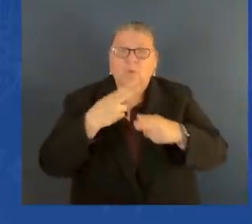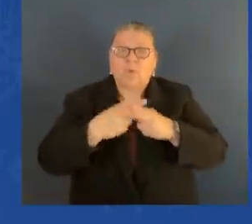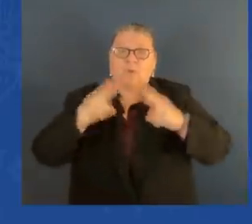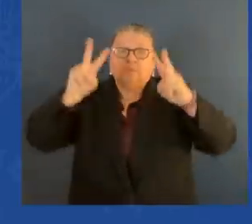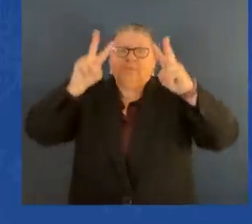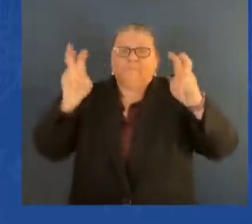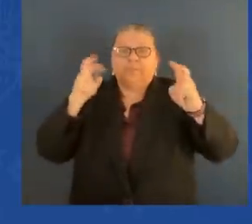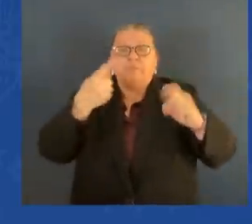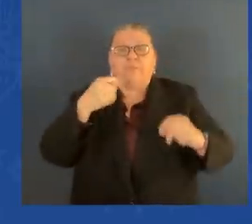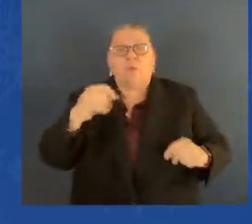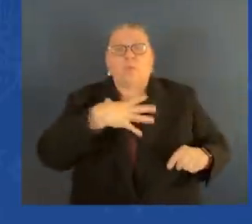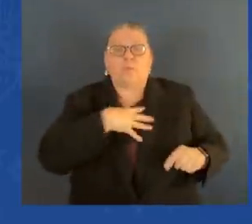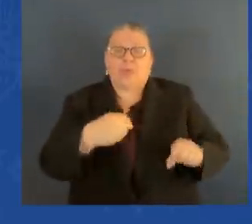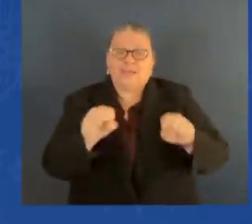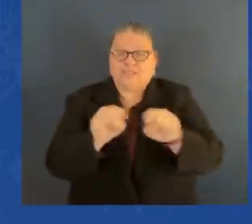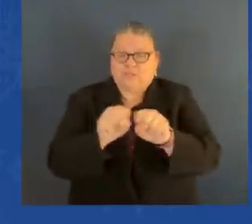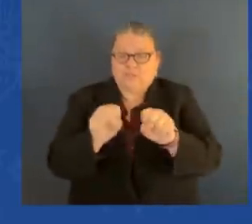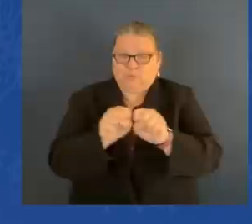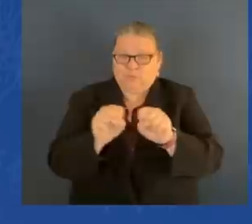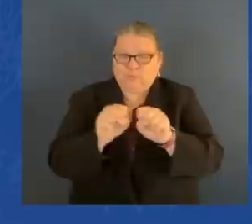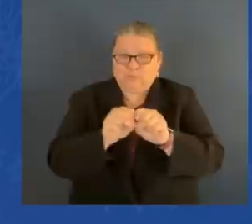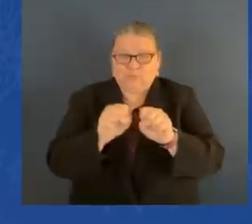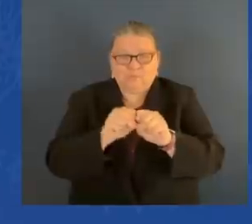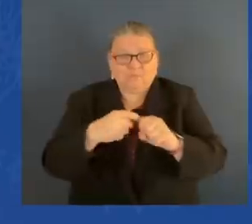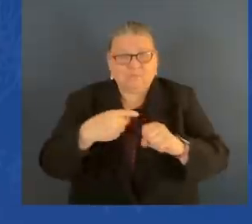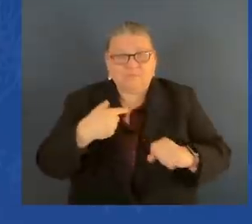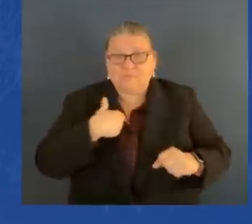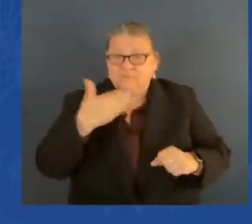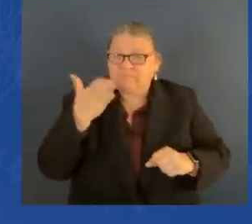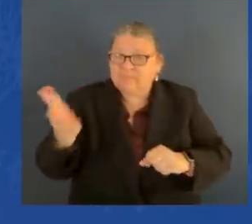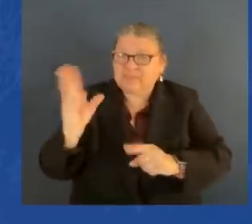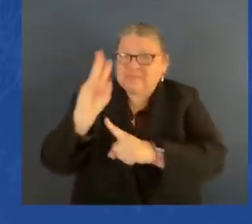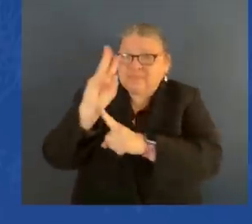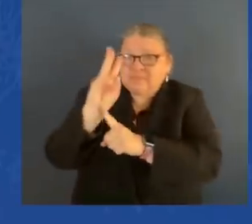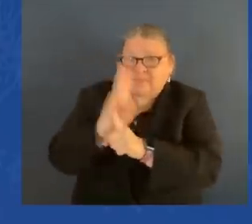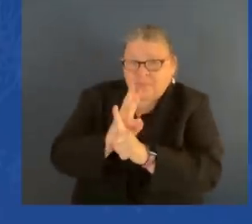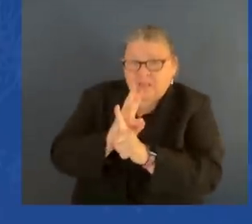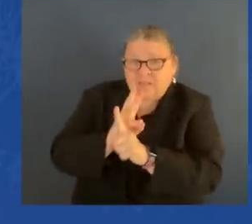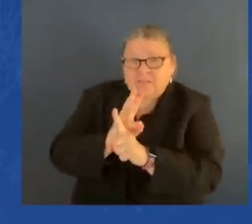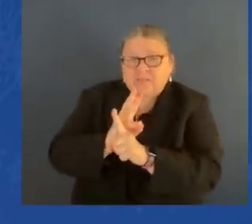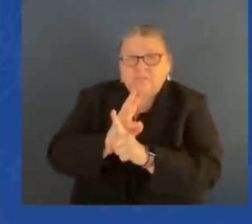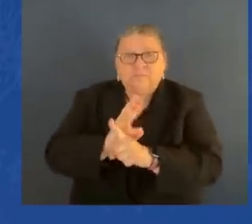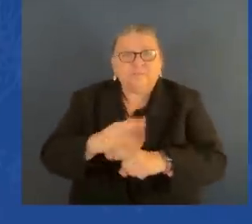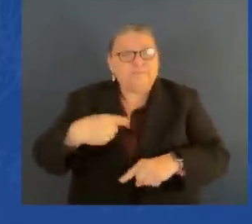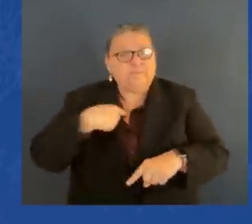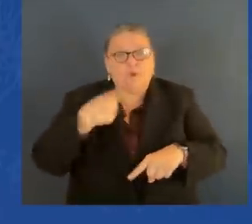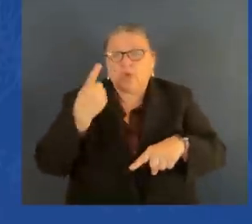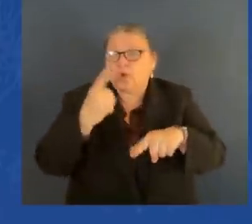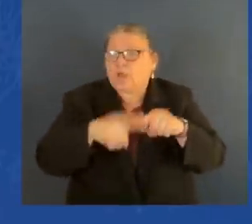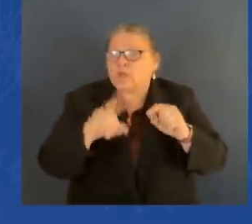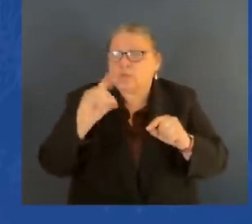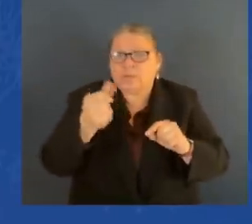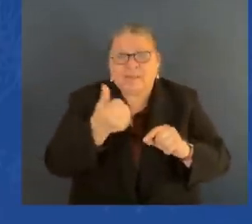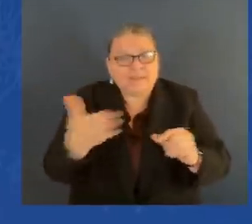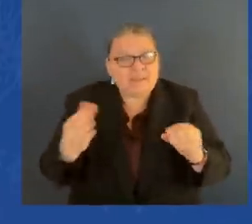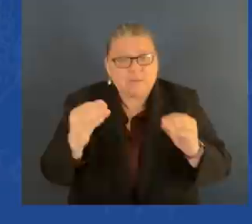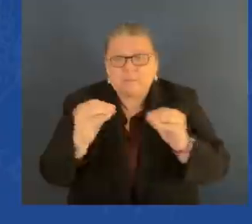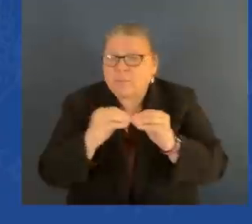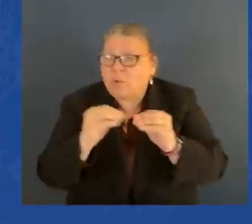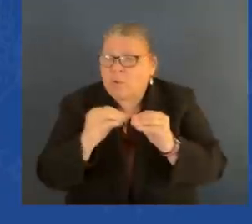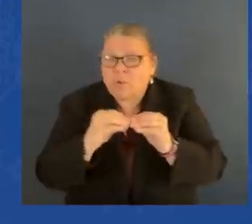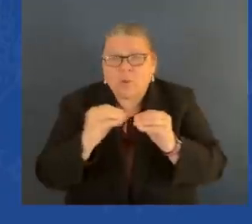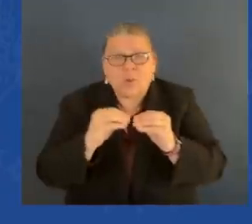anymore. And I left and tried to sort a job as a public defender to represent the people I used to